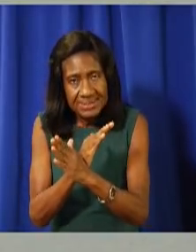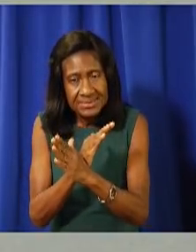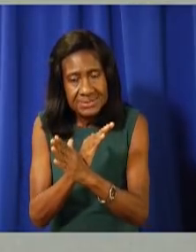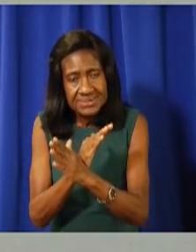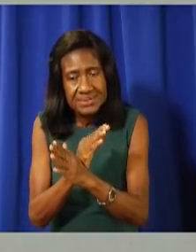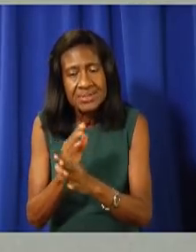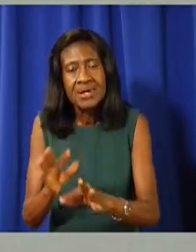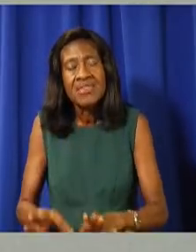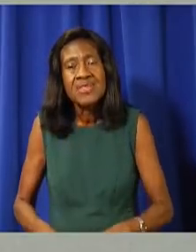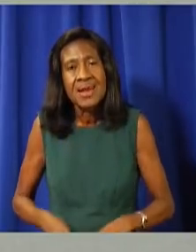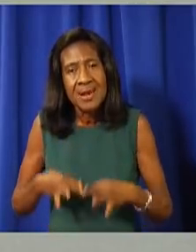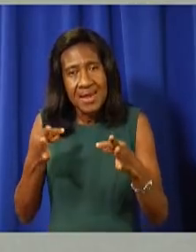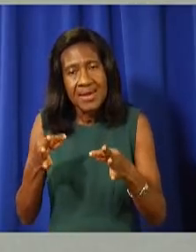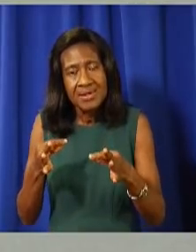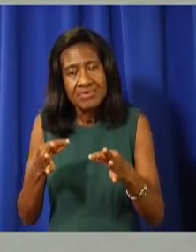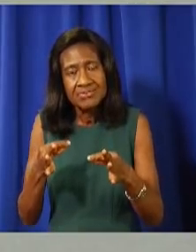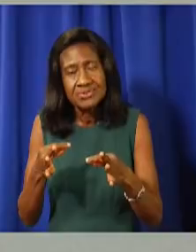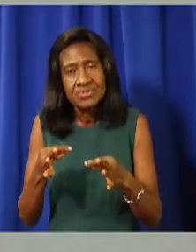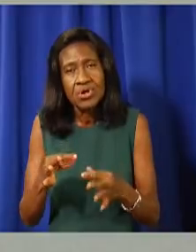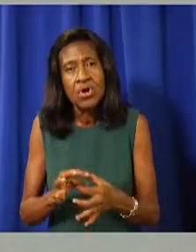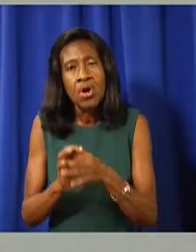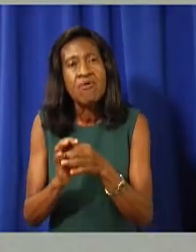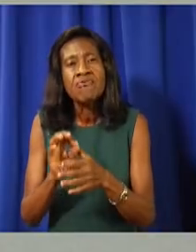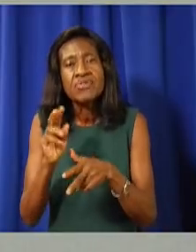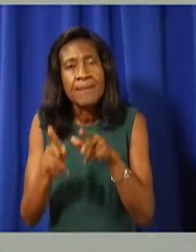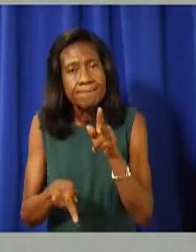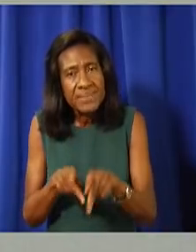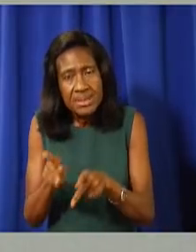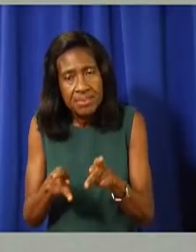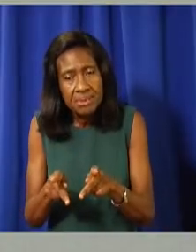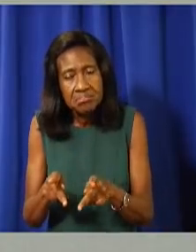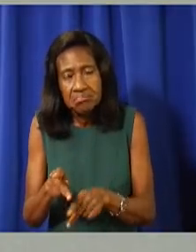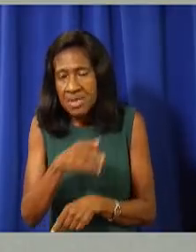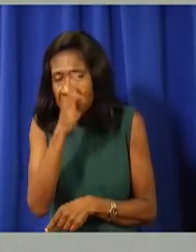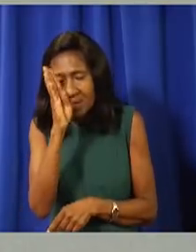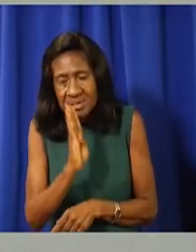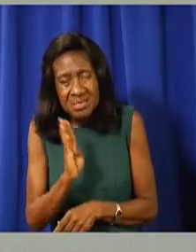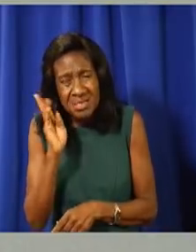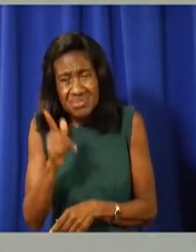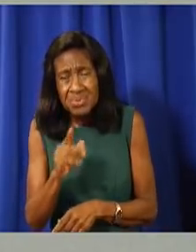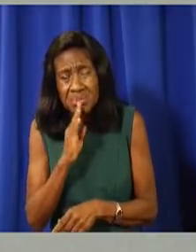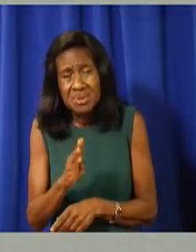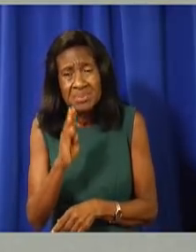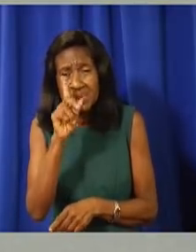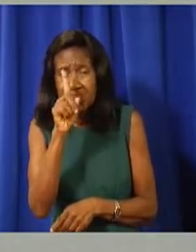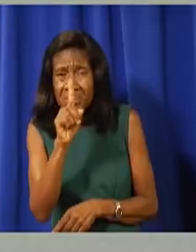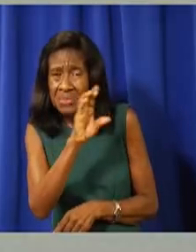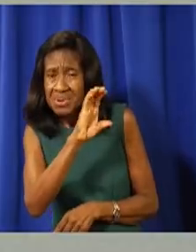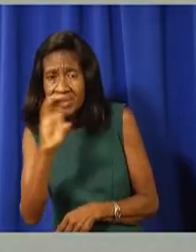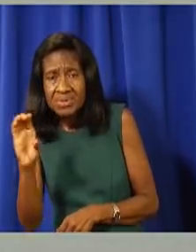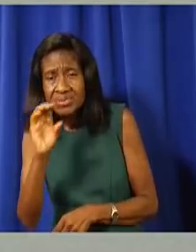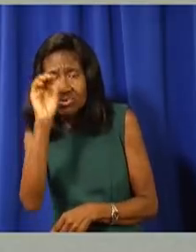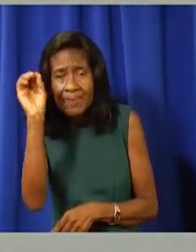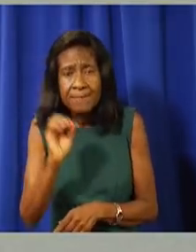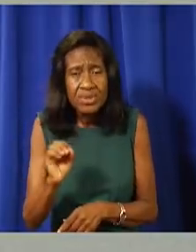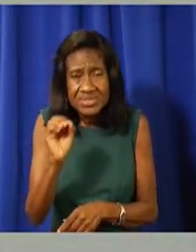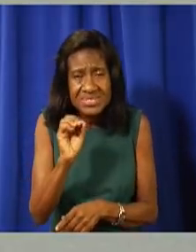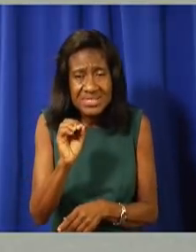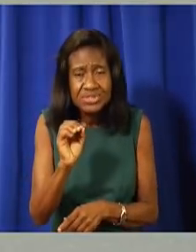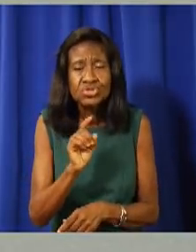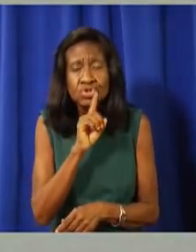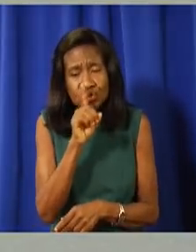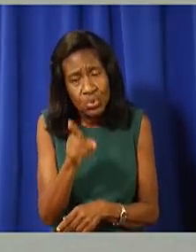Um, it, it, it never going to be 100% guarantee on anything. It, we, we have certainly,